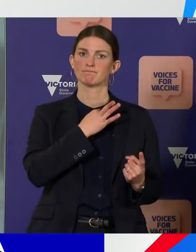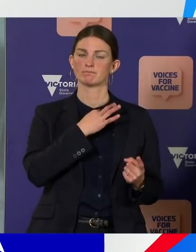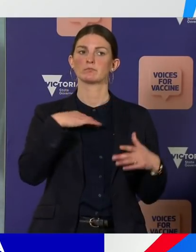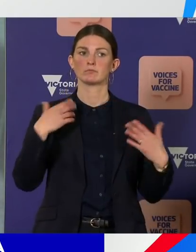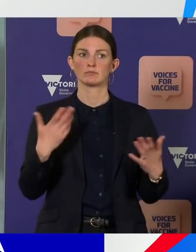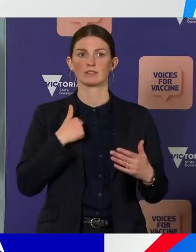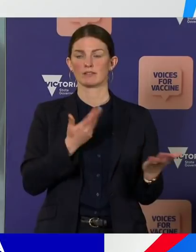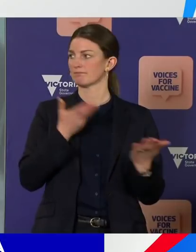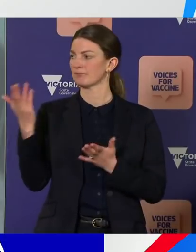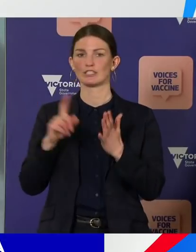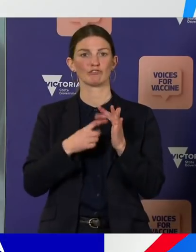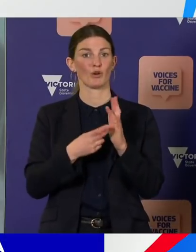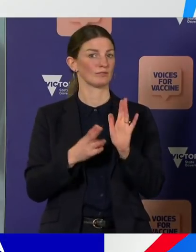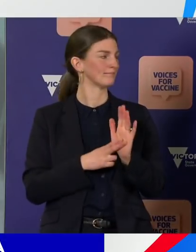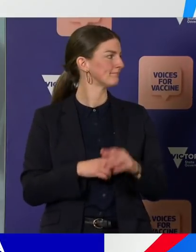call upon Joanne now.